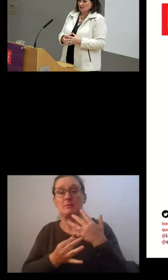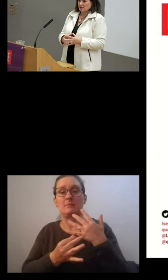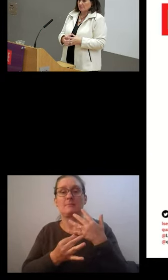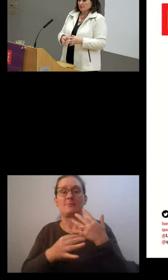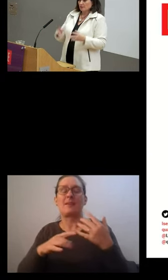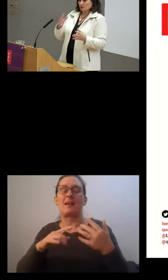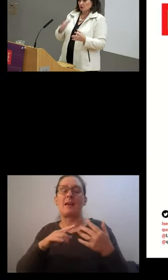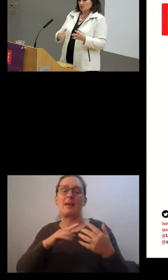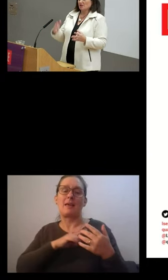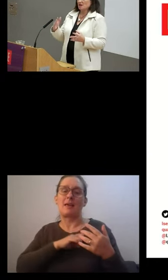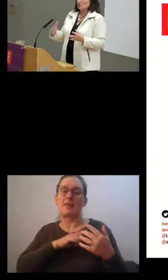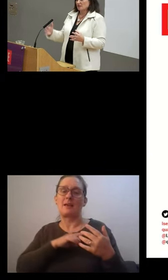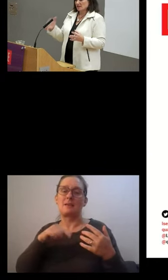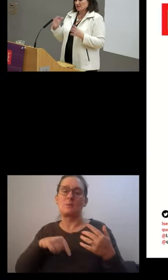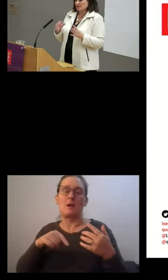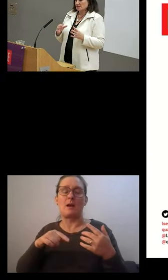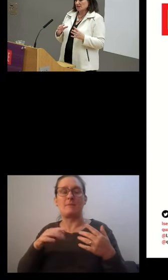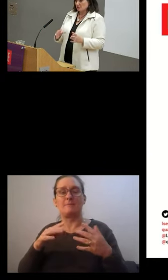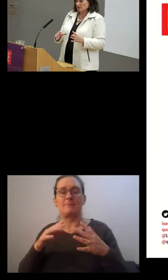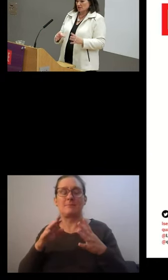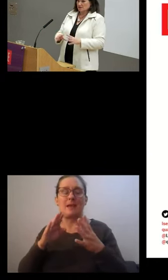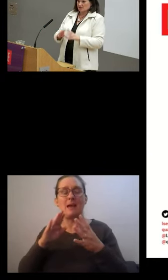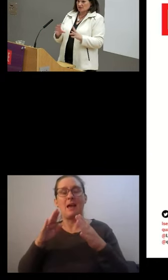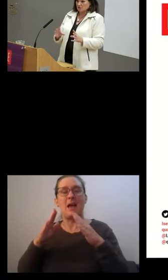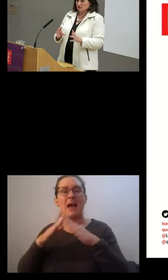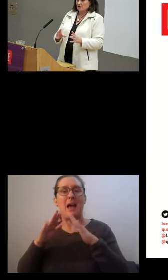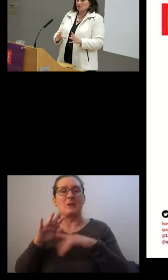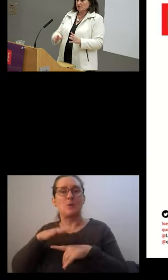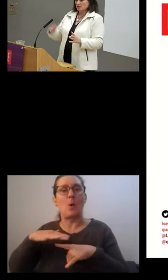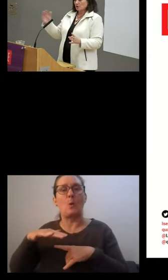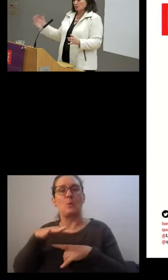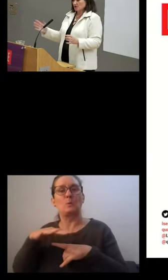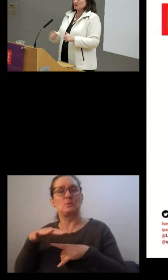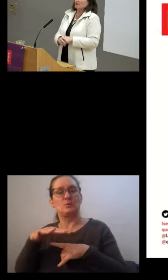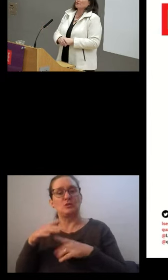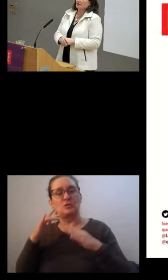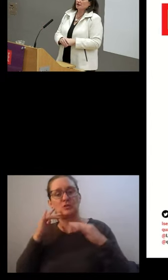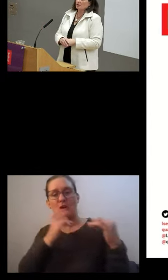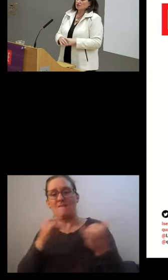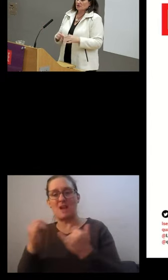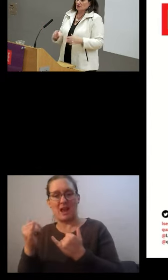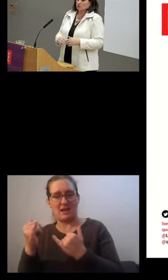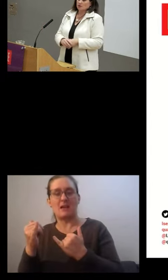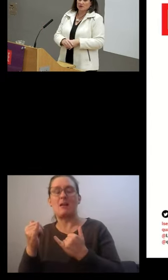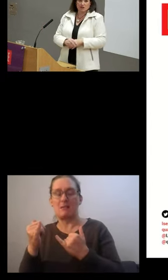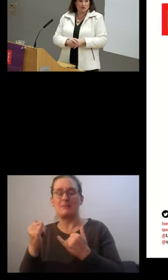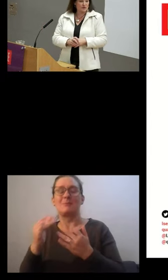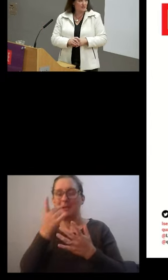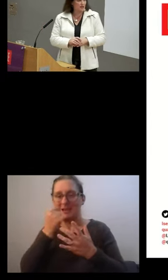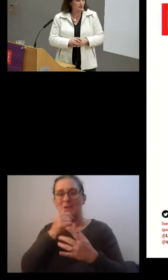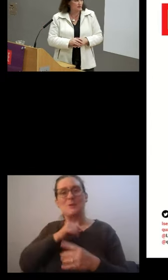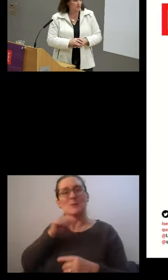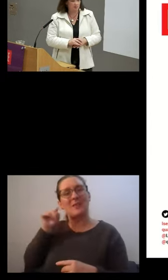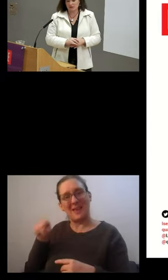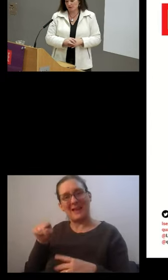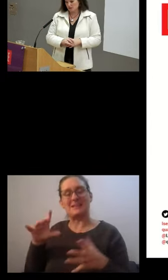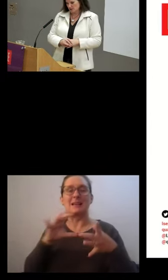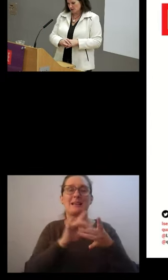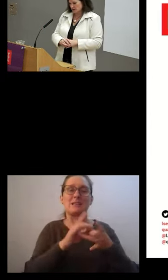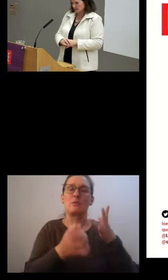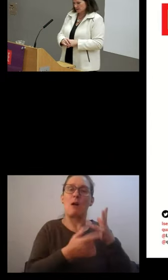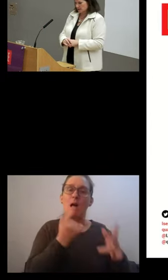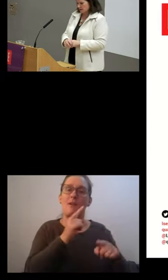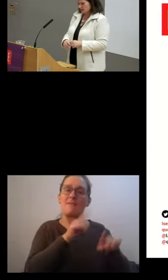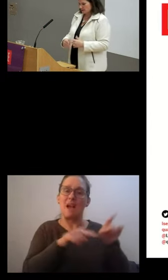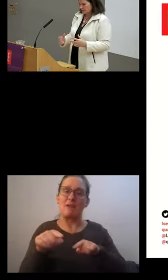for this study, because we can now relate this outcome as a summary measure with these other variables, and that's one of the issues that hasn't really been